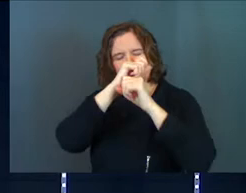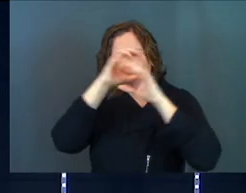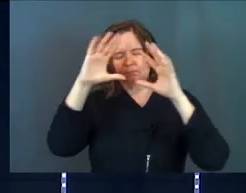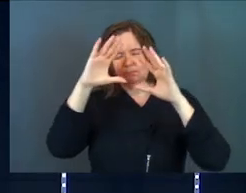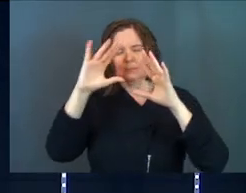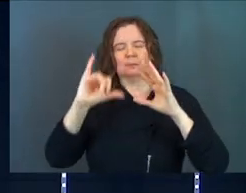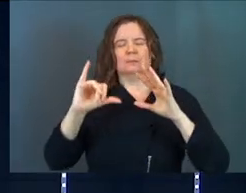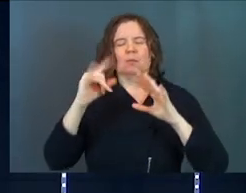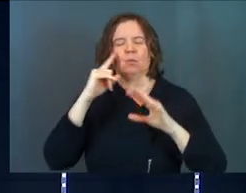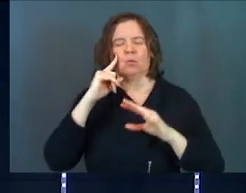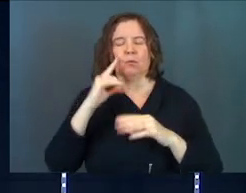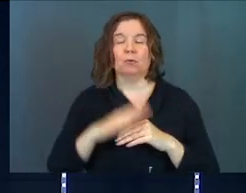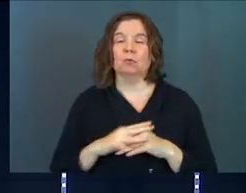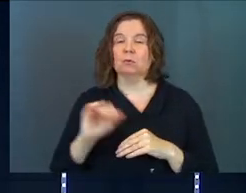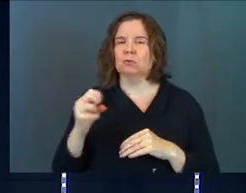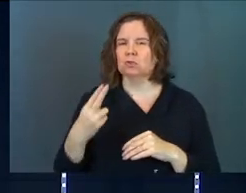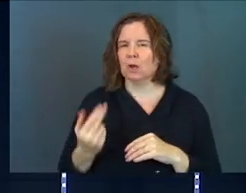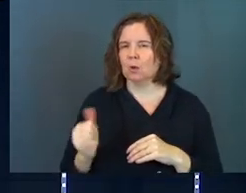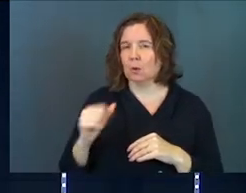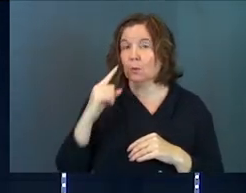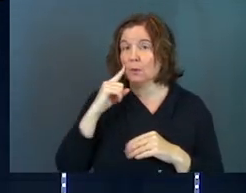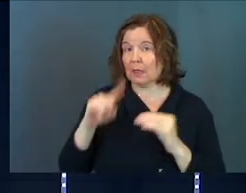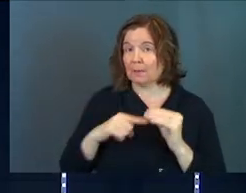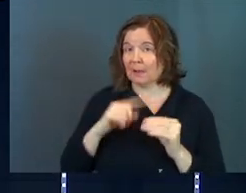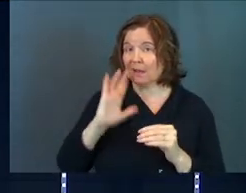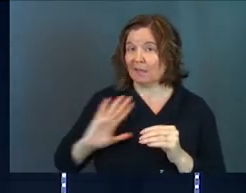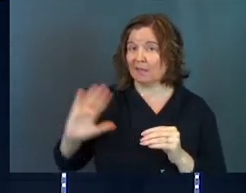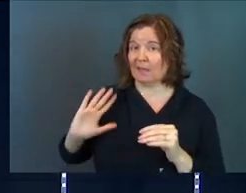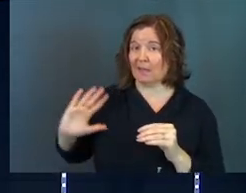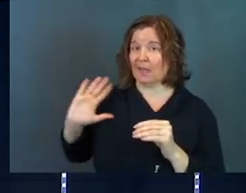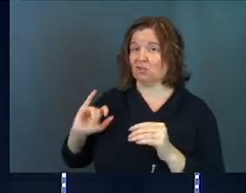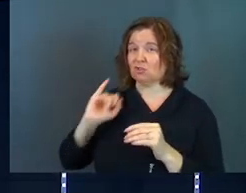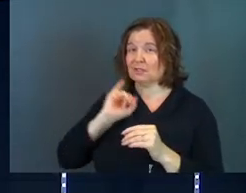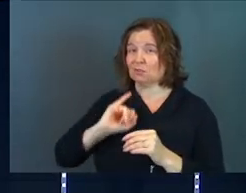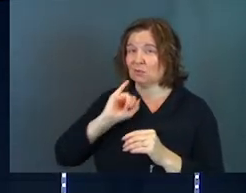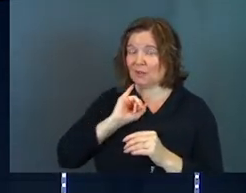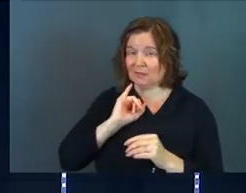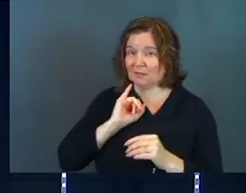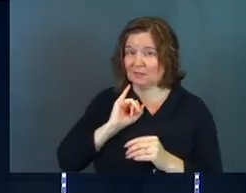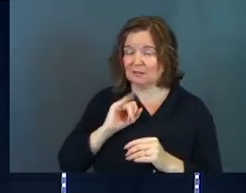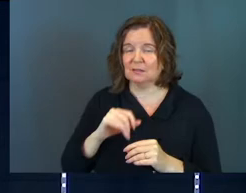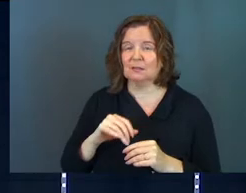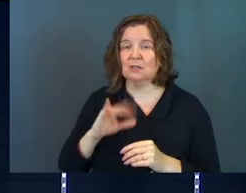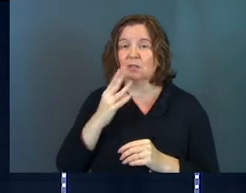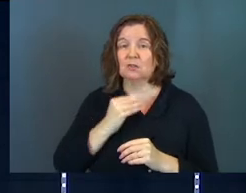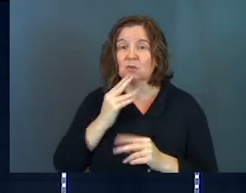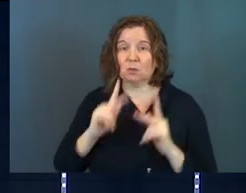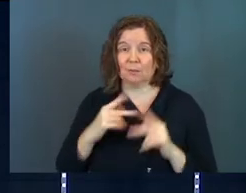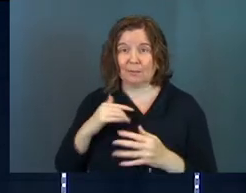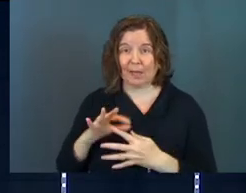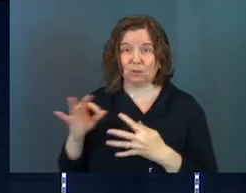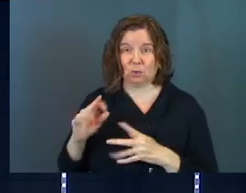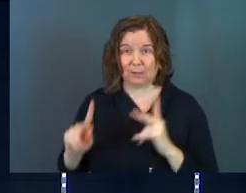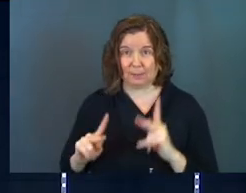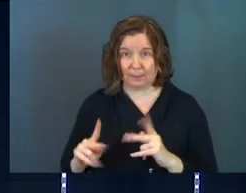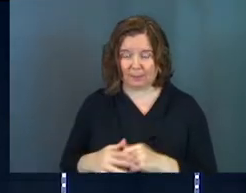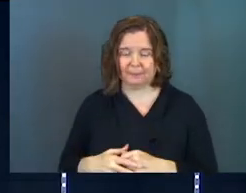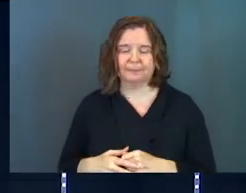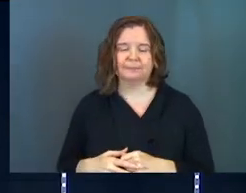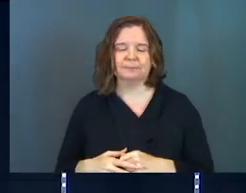he said was, Joshua, when you think about the ancient Israelites, the Jewish people, my chosen people,